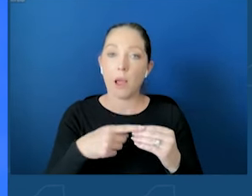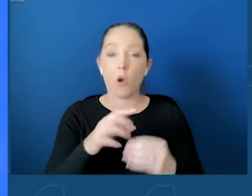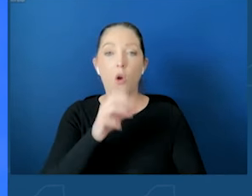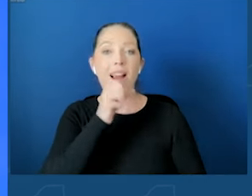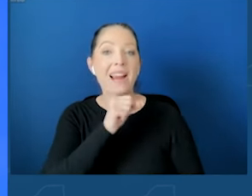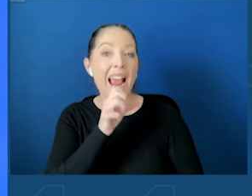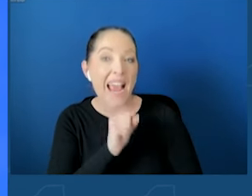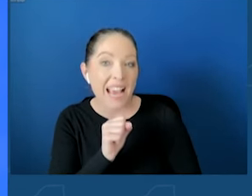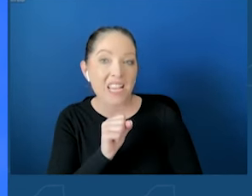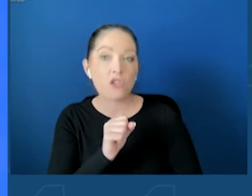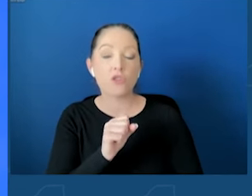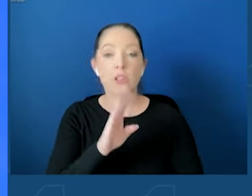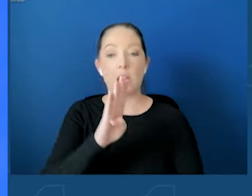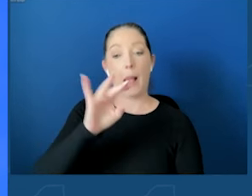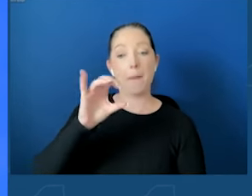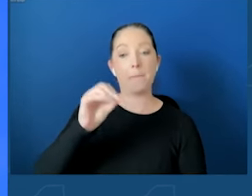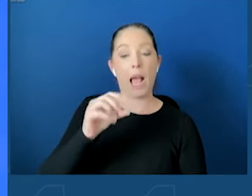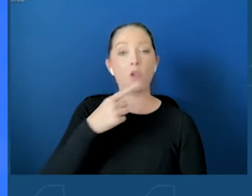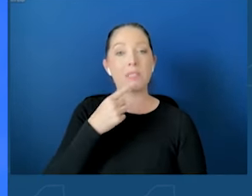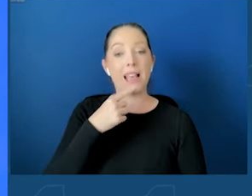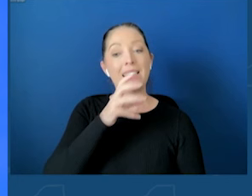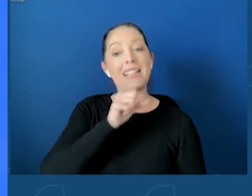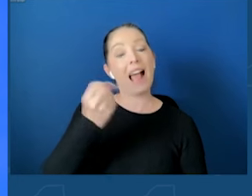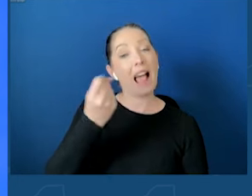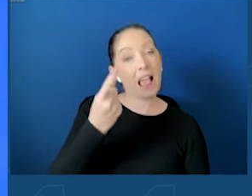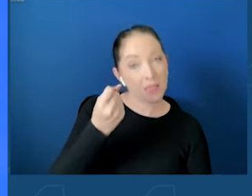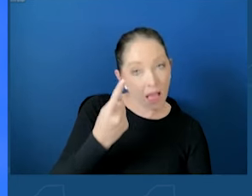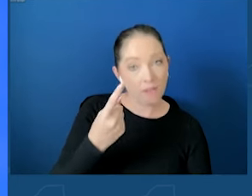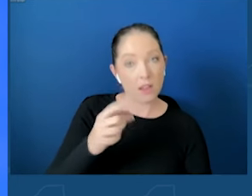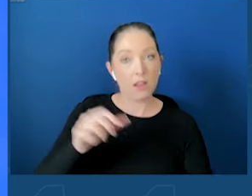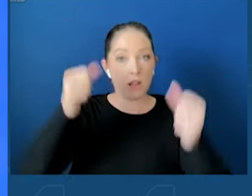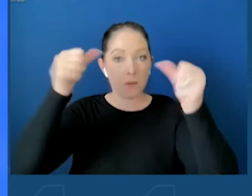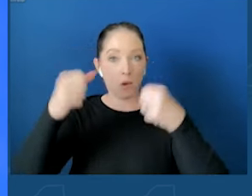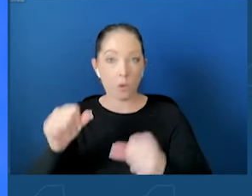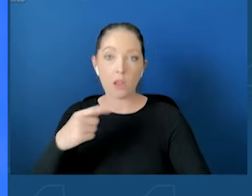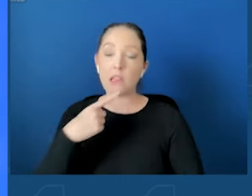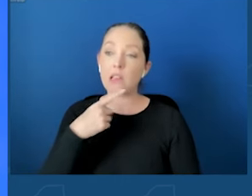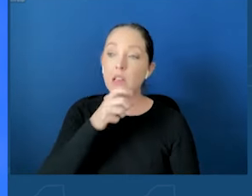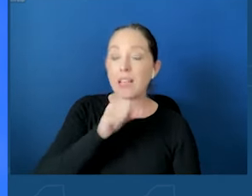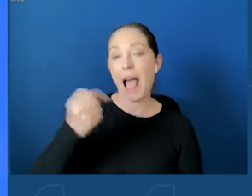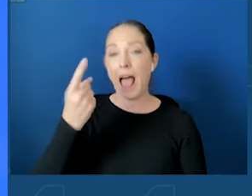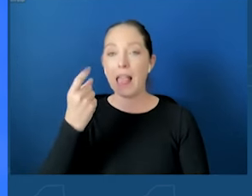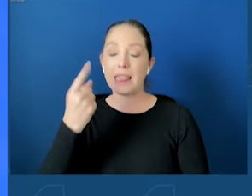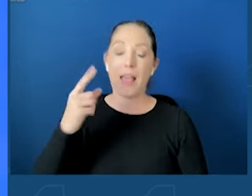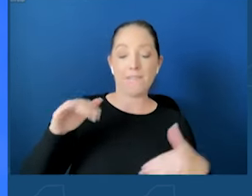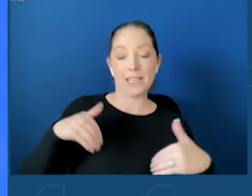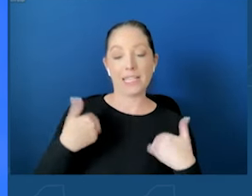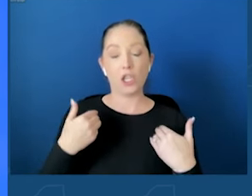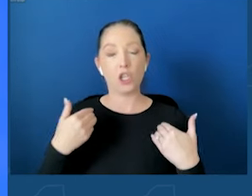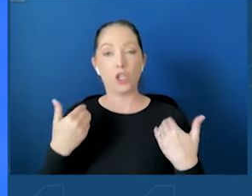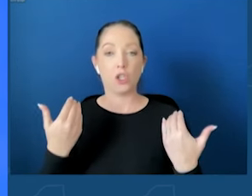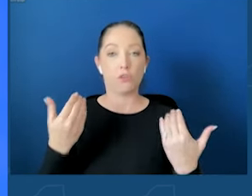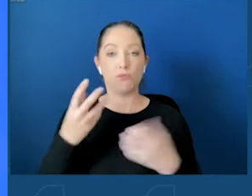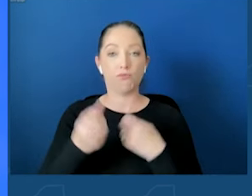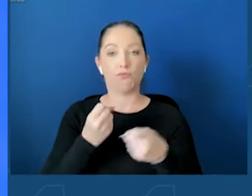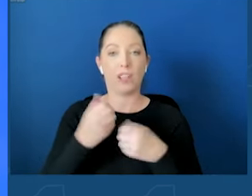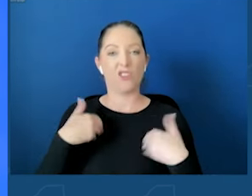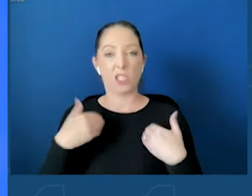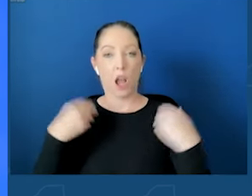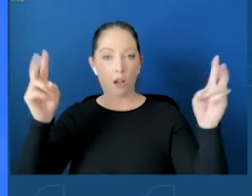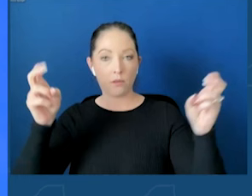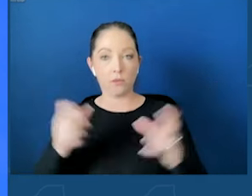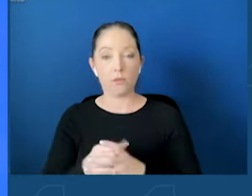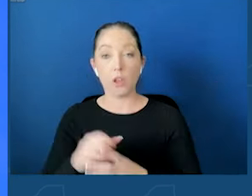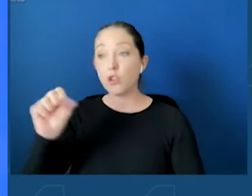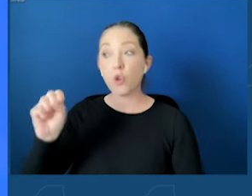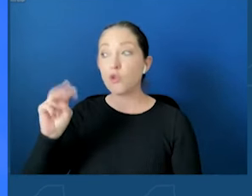on her bio and in her post stating, quote, 11 years young. The social media companies did not shut her account